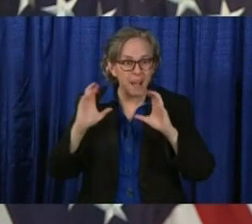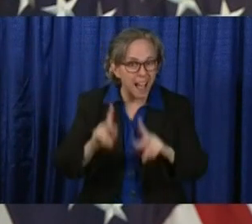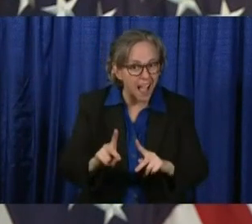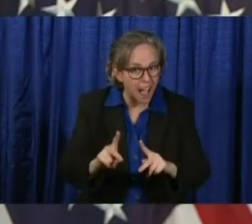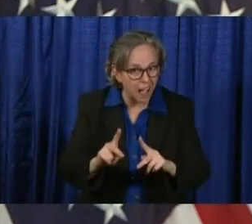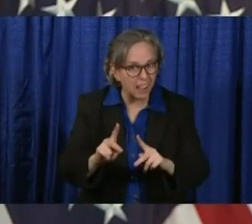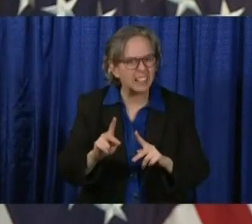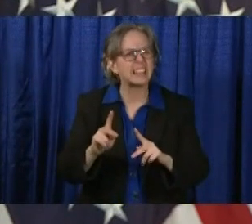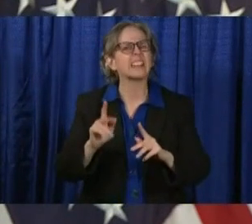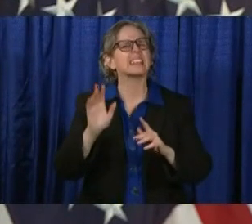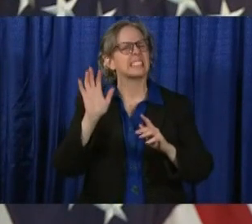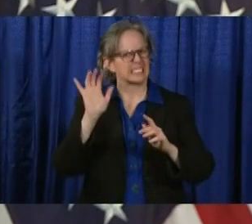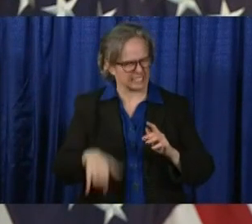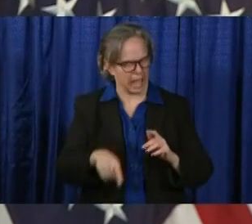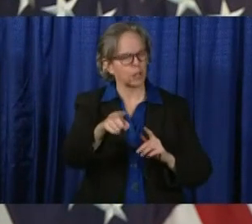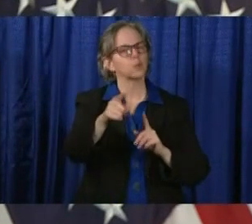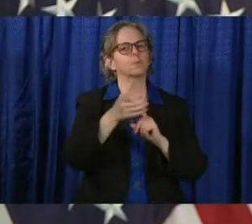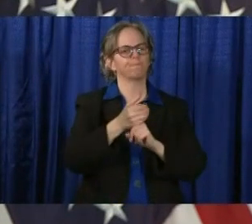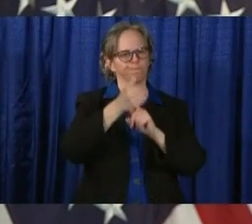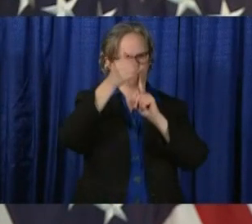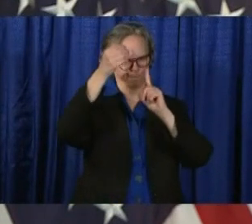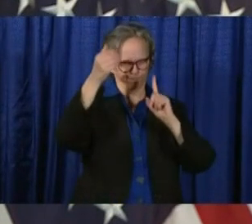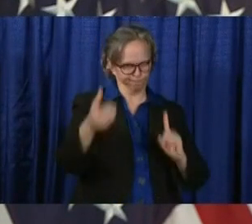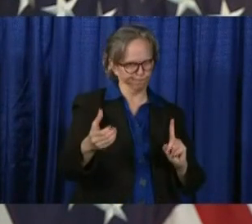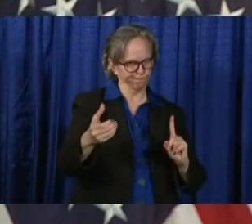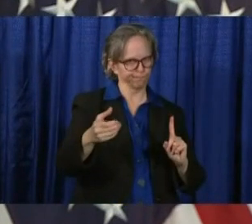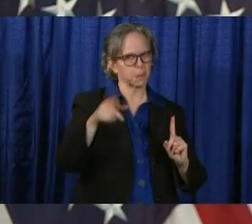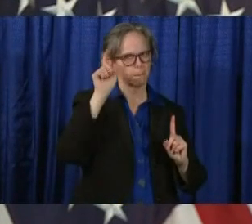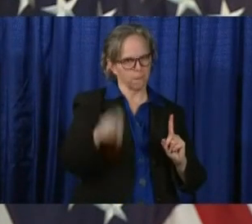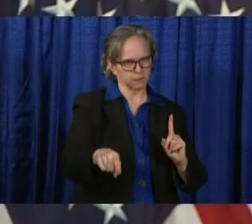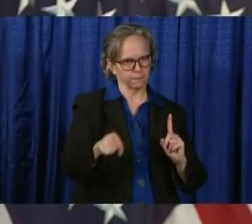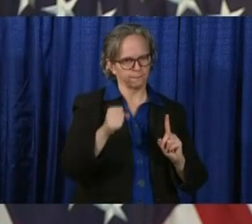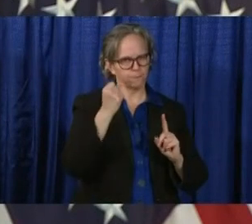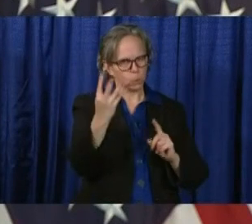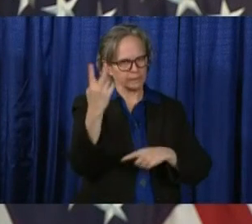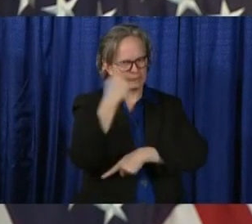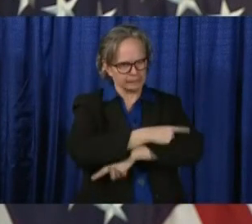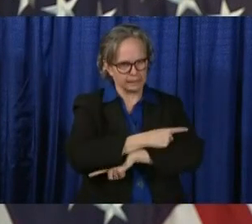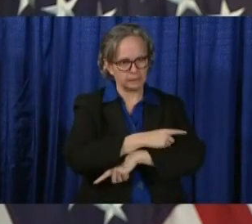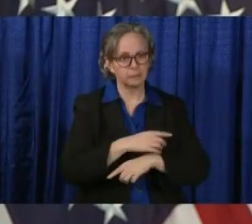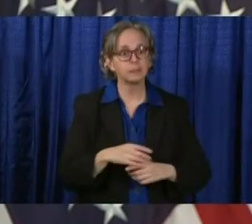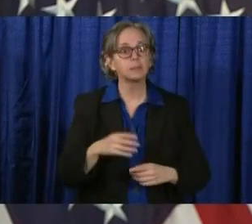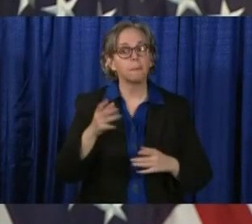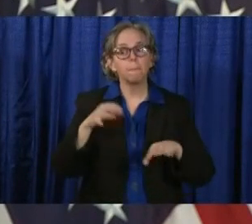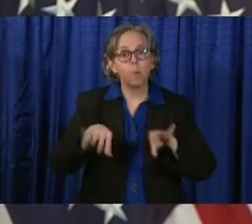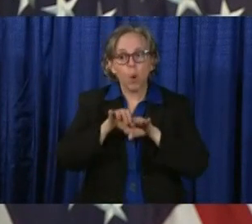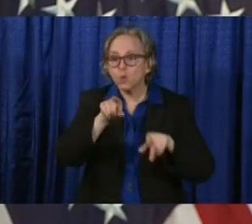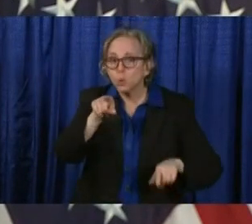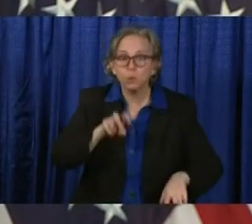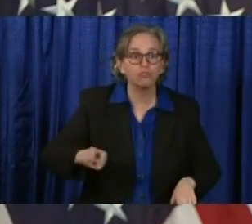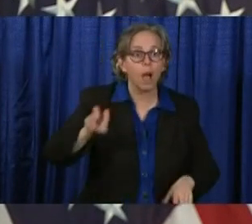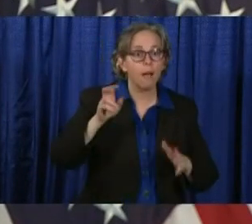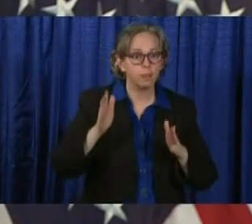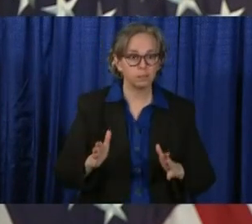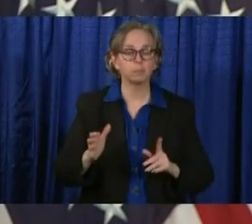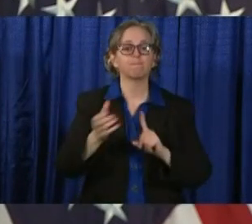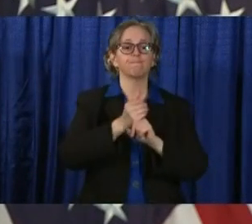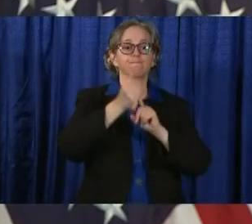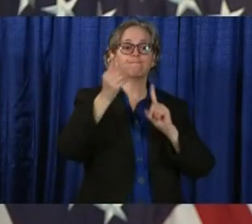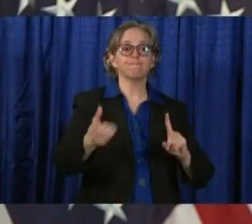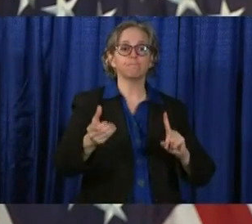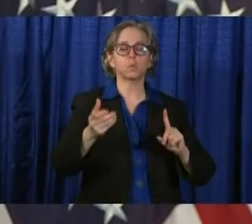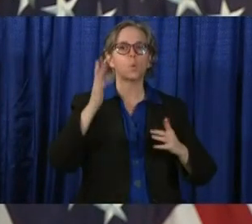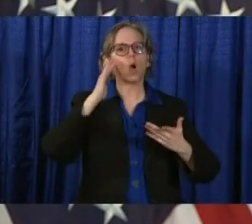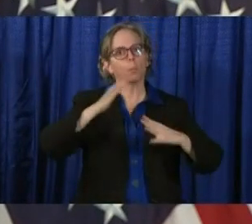this order does apply to you. It is very important that travelers and residents take this step to help protect their community by staying